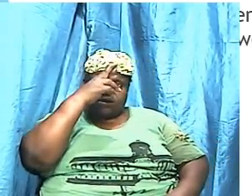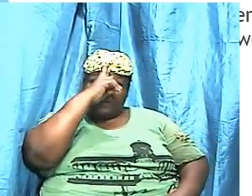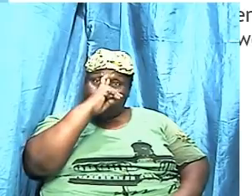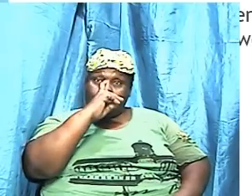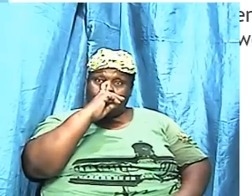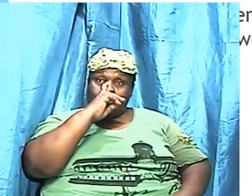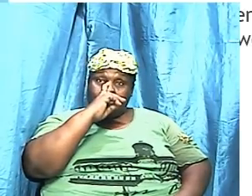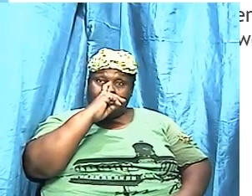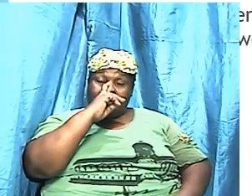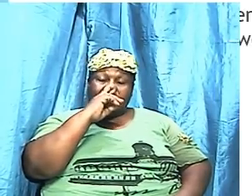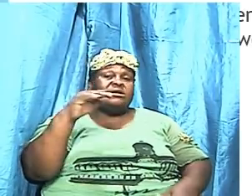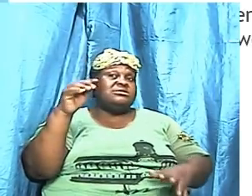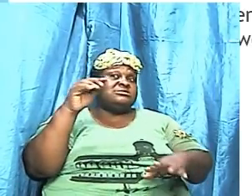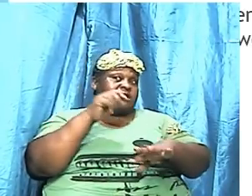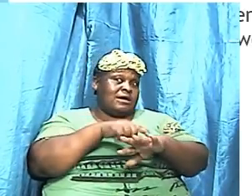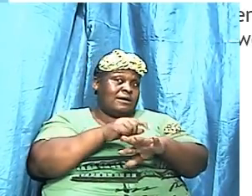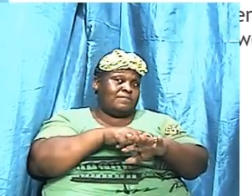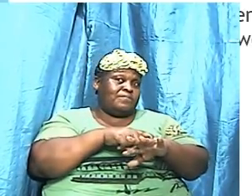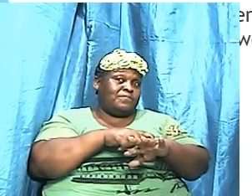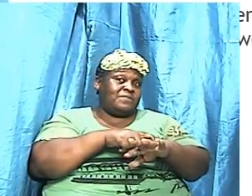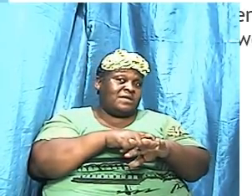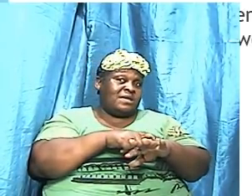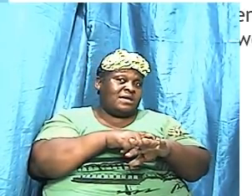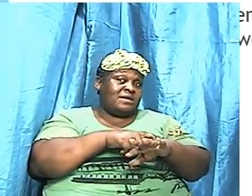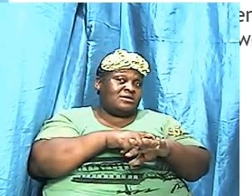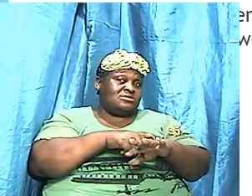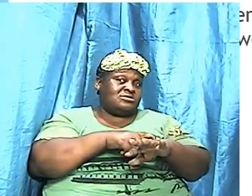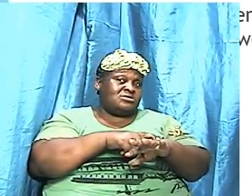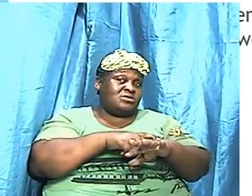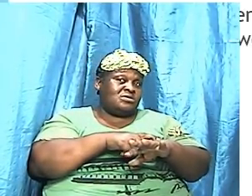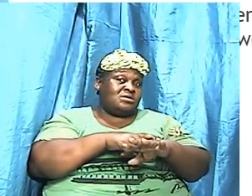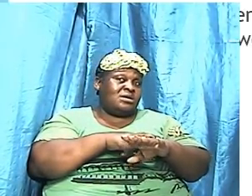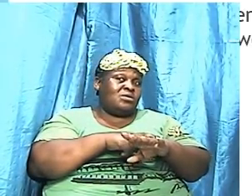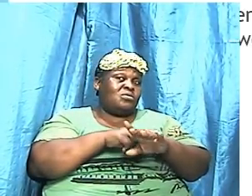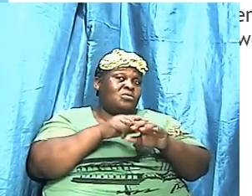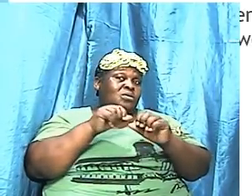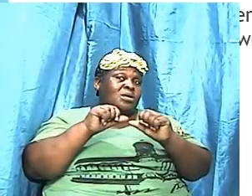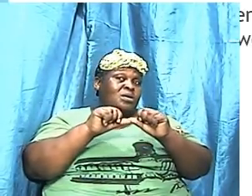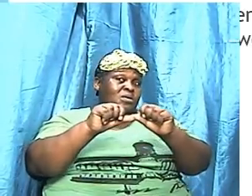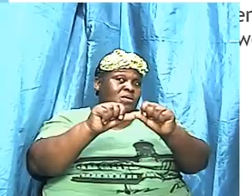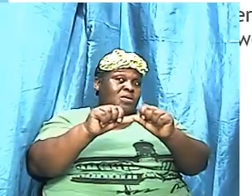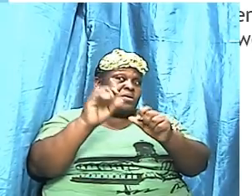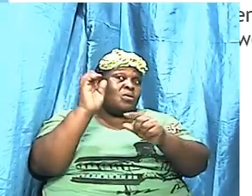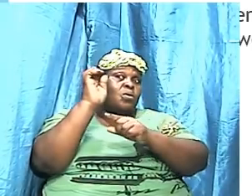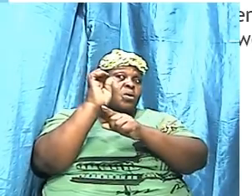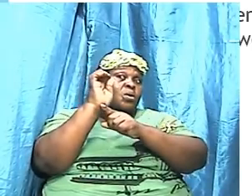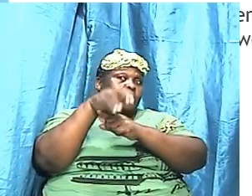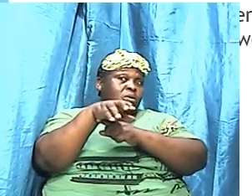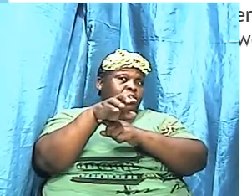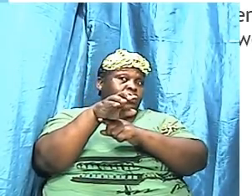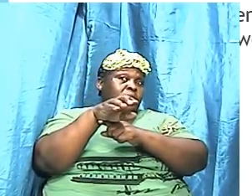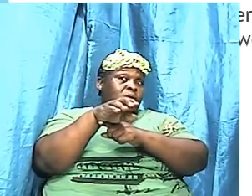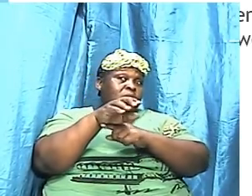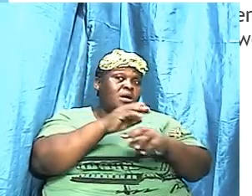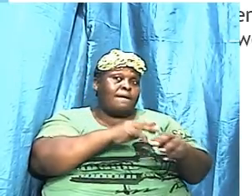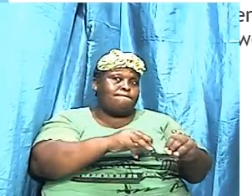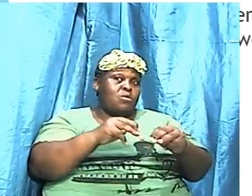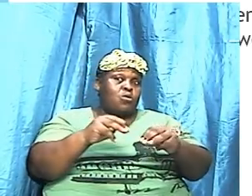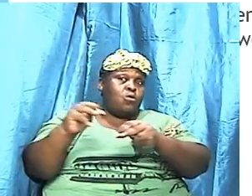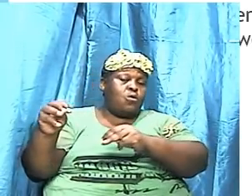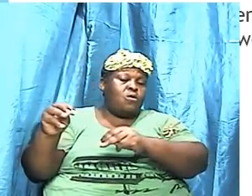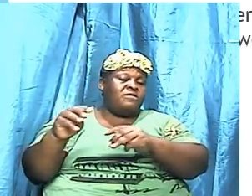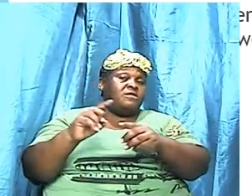this at their disposal, they went on for quite a while conquering. Yes. And moving from